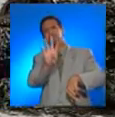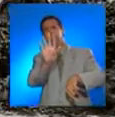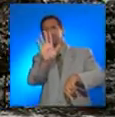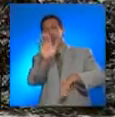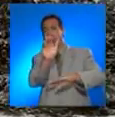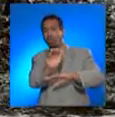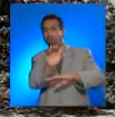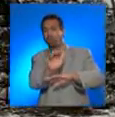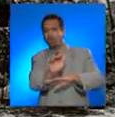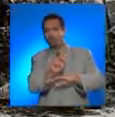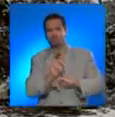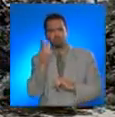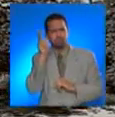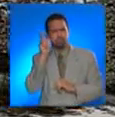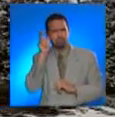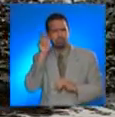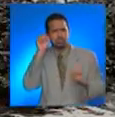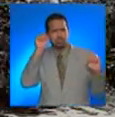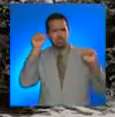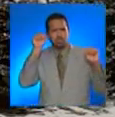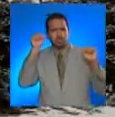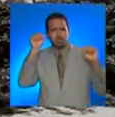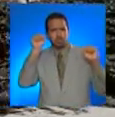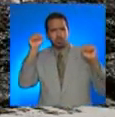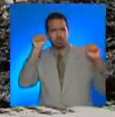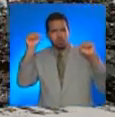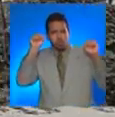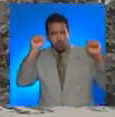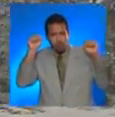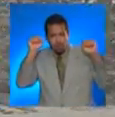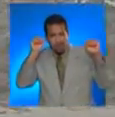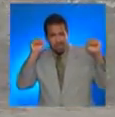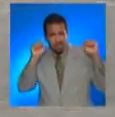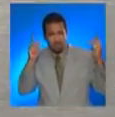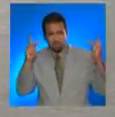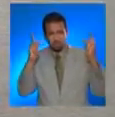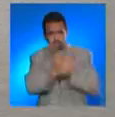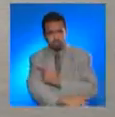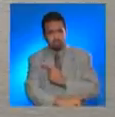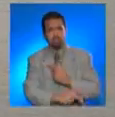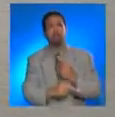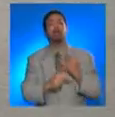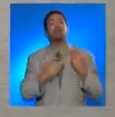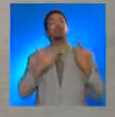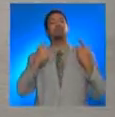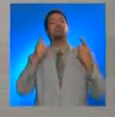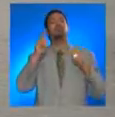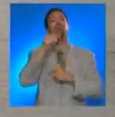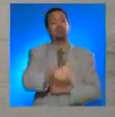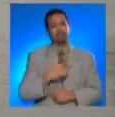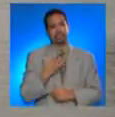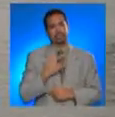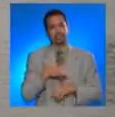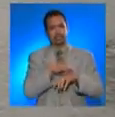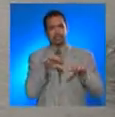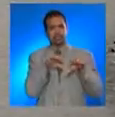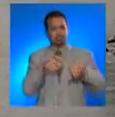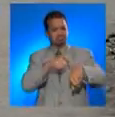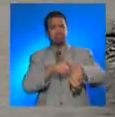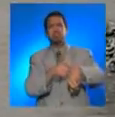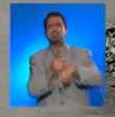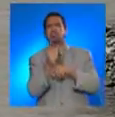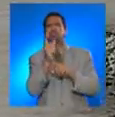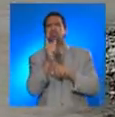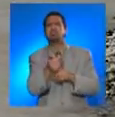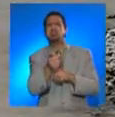pm, a strange noise was heard. The noise became louder and louder, until the earthquake was felt, which itself lasted about a